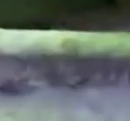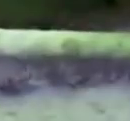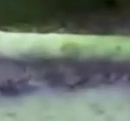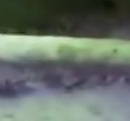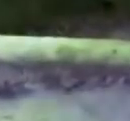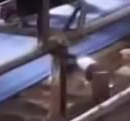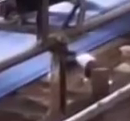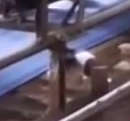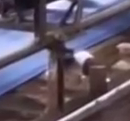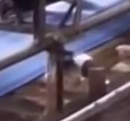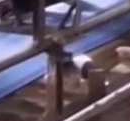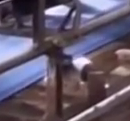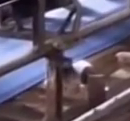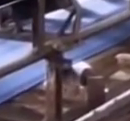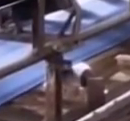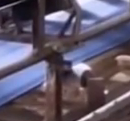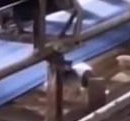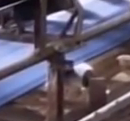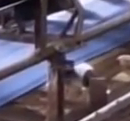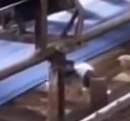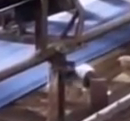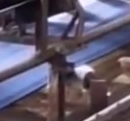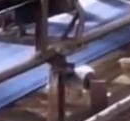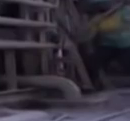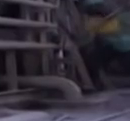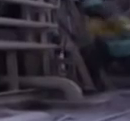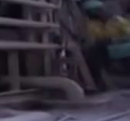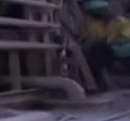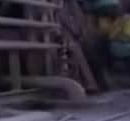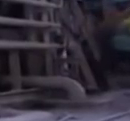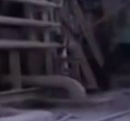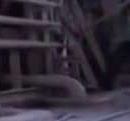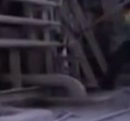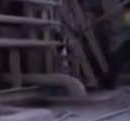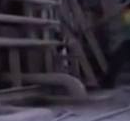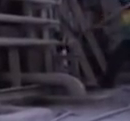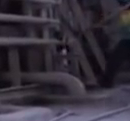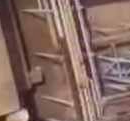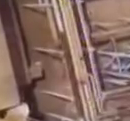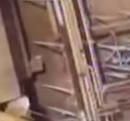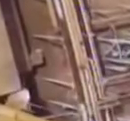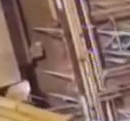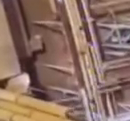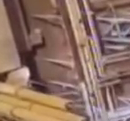nitrate solution And ammonium nitrate Porous explosive grade Suitable for the mining industry